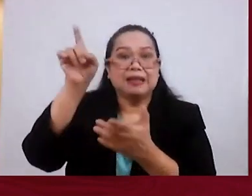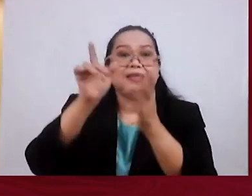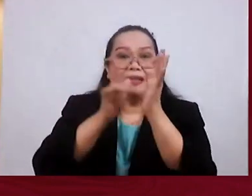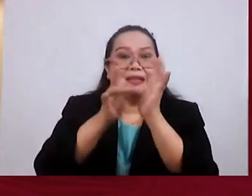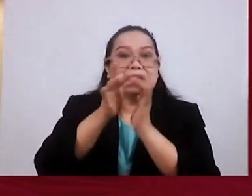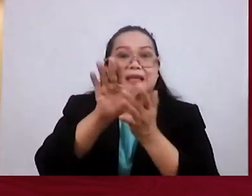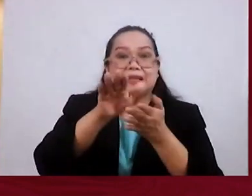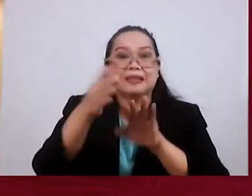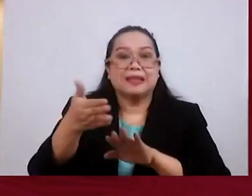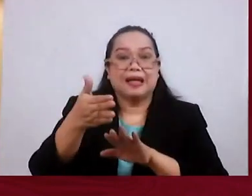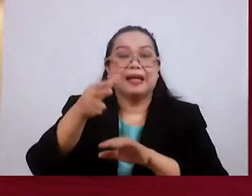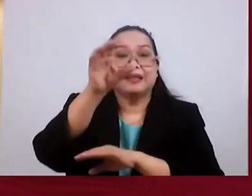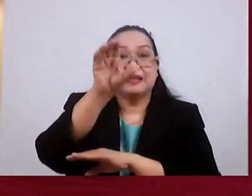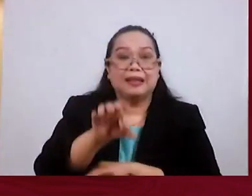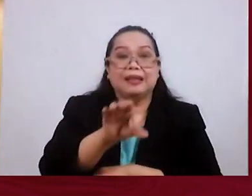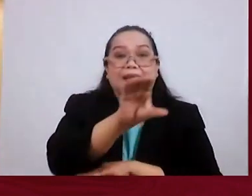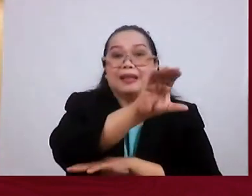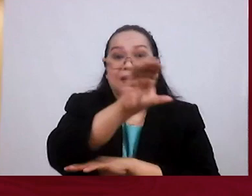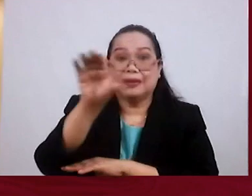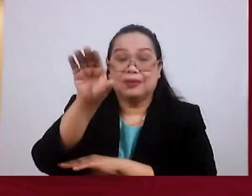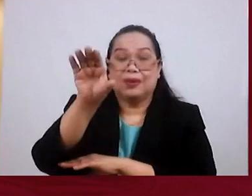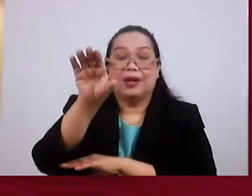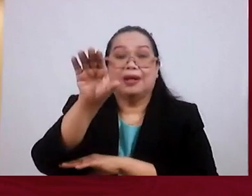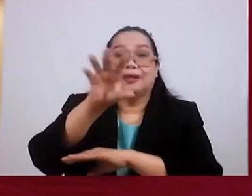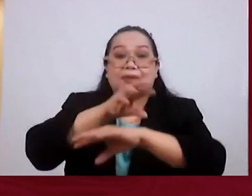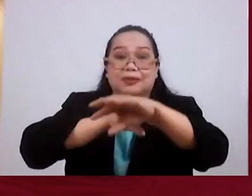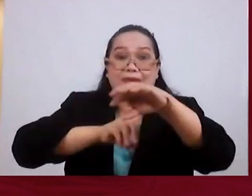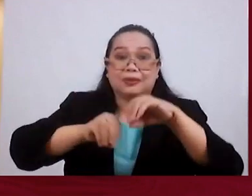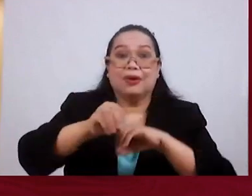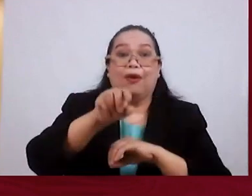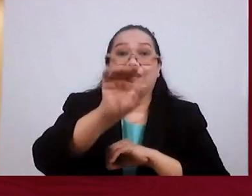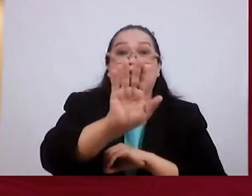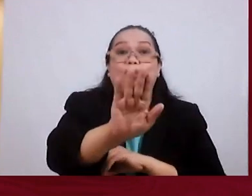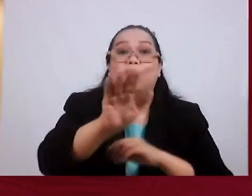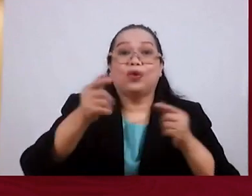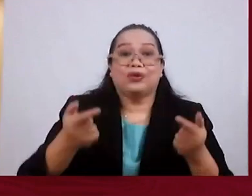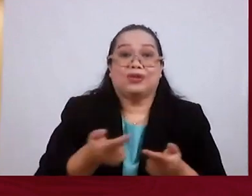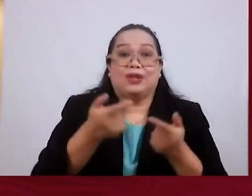the Cross For you That's What it Means To believe In Christ He died For you